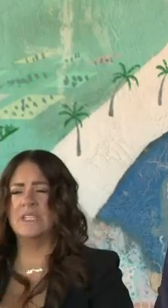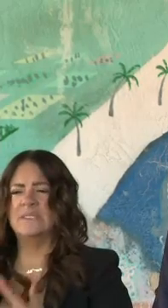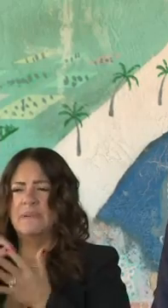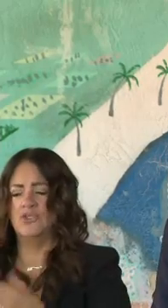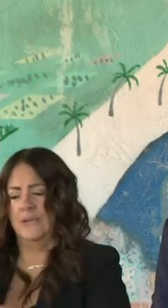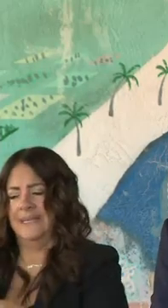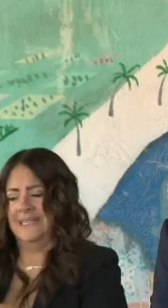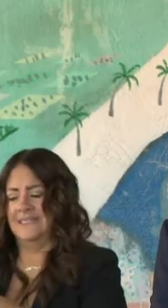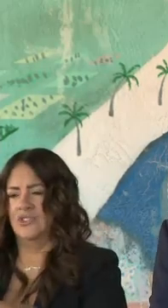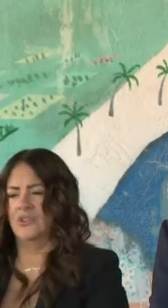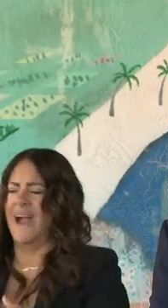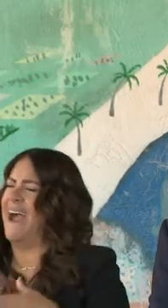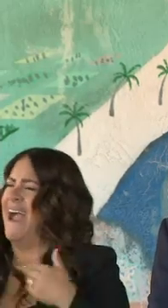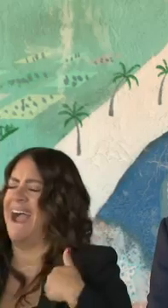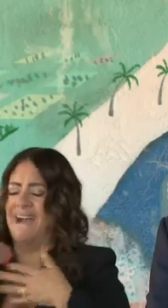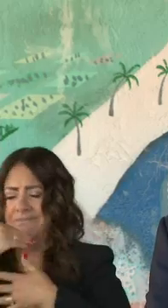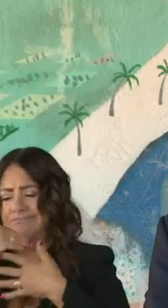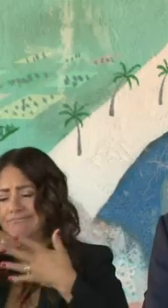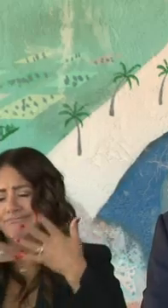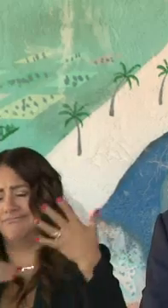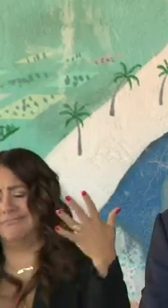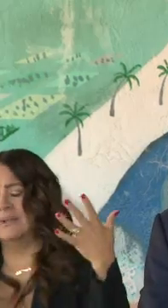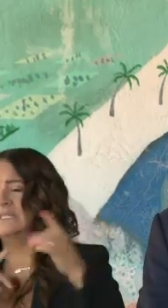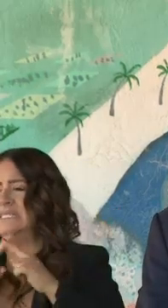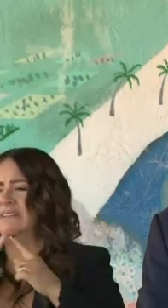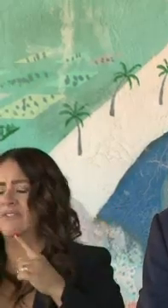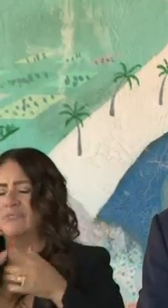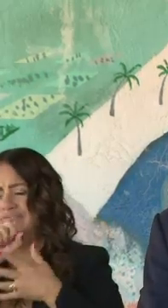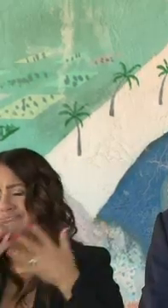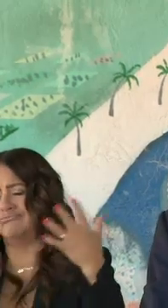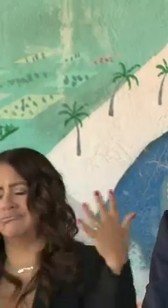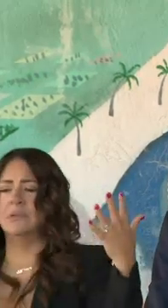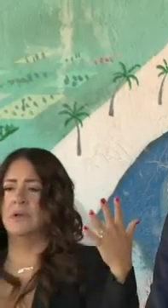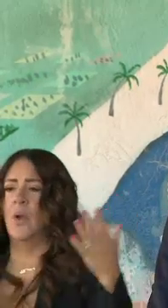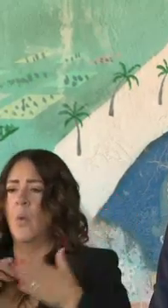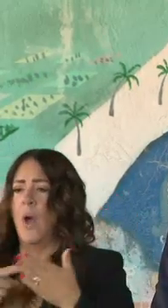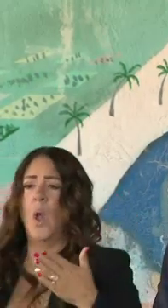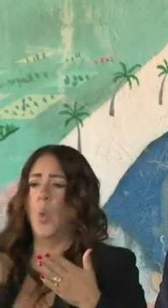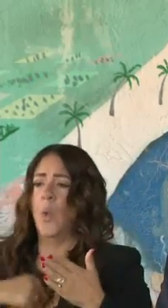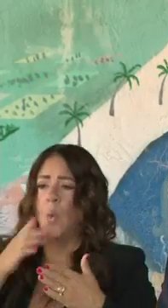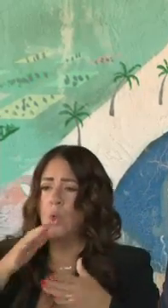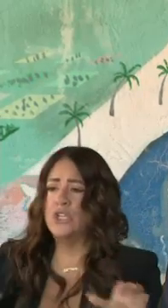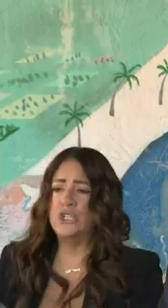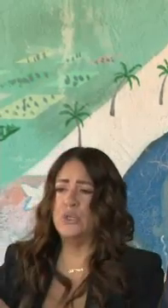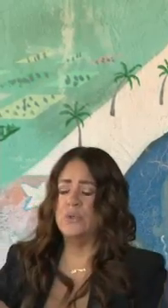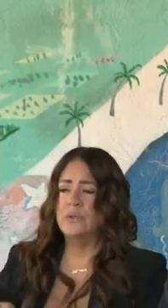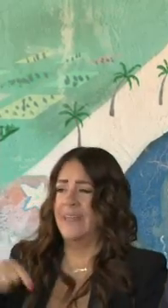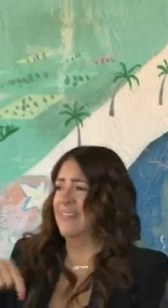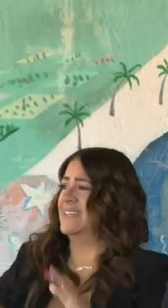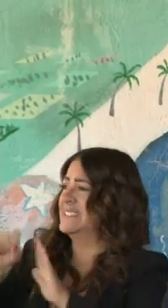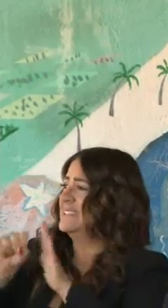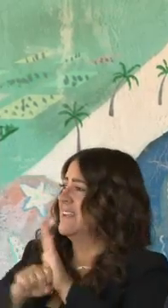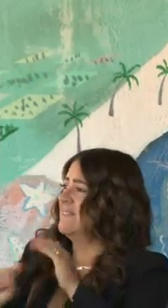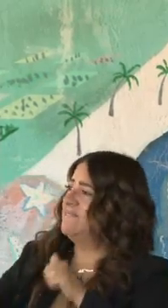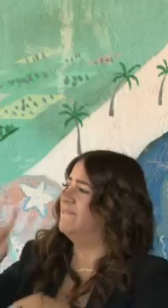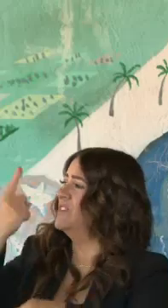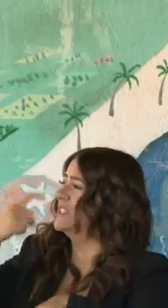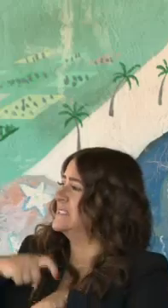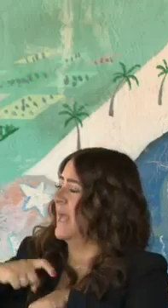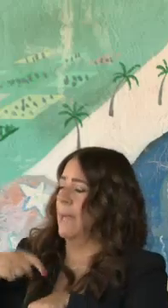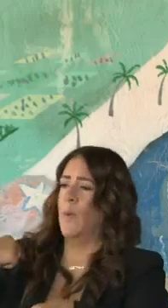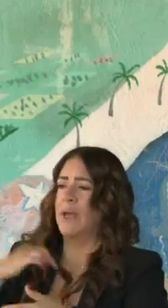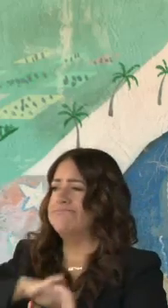I can go down a list of abundance, the state has never been more resourced in terms of supporting the